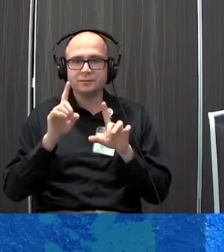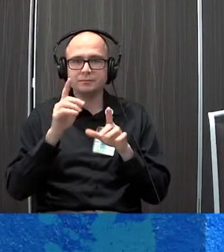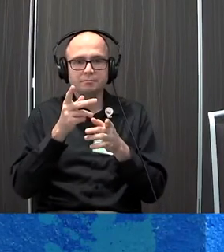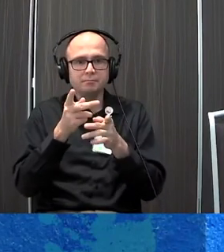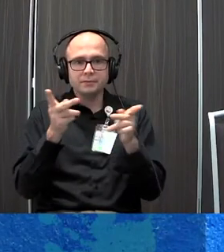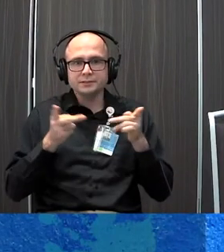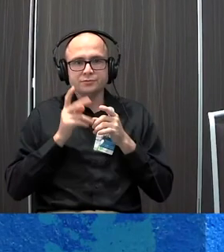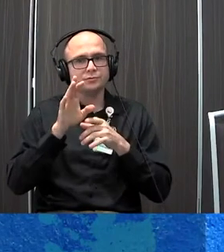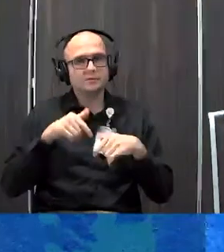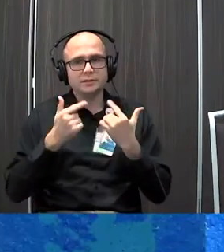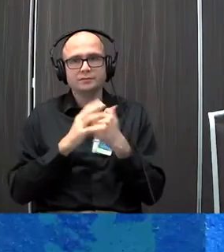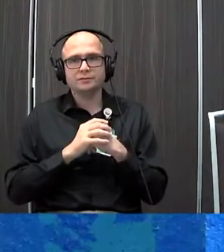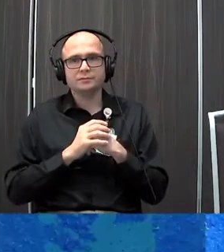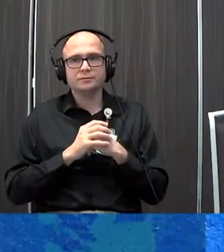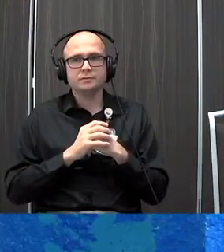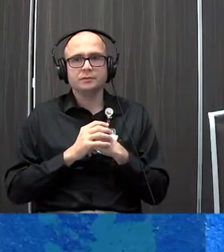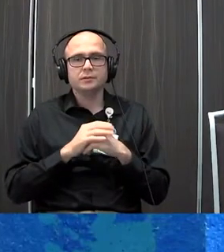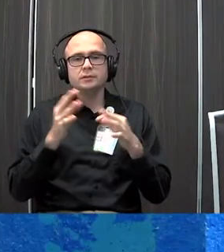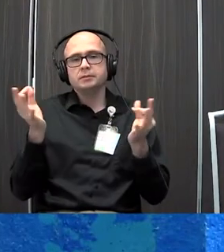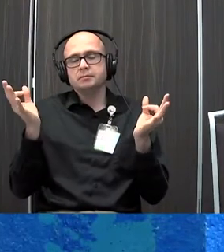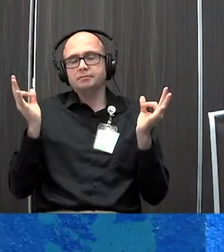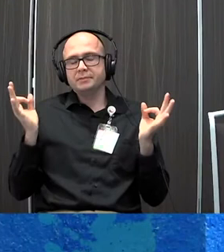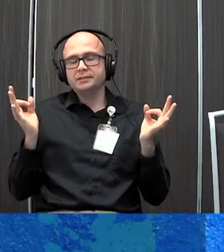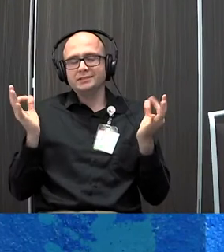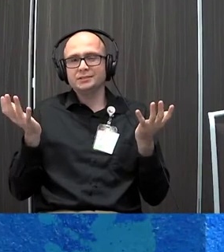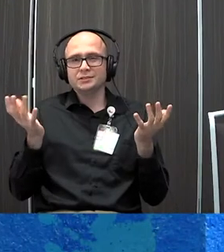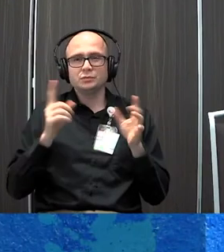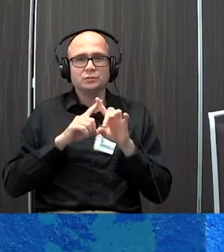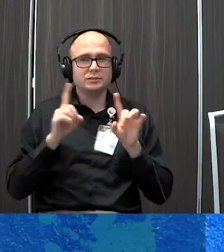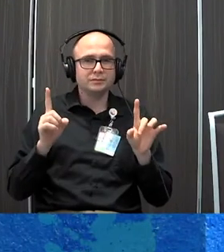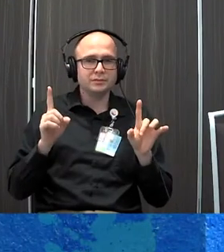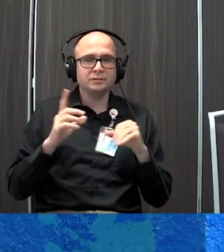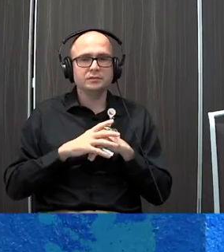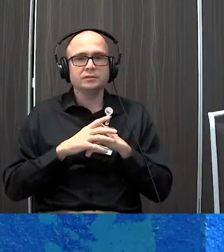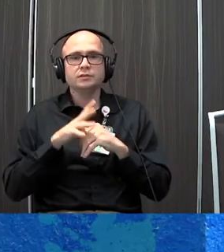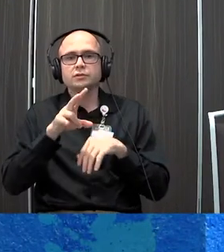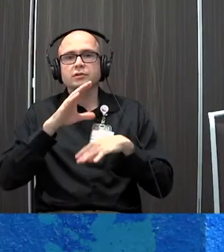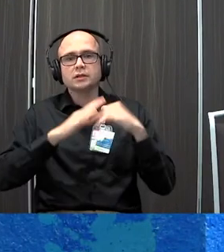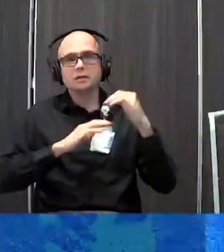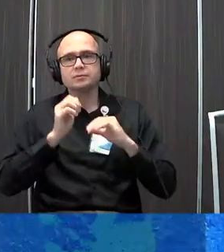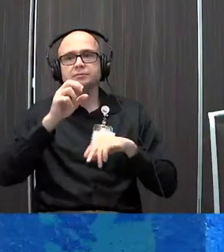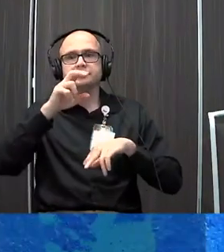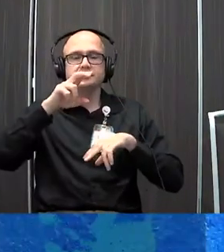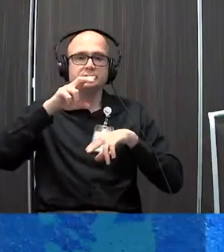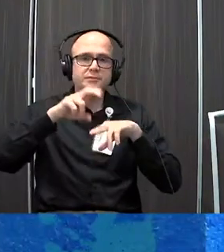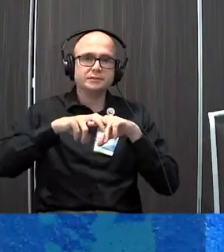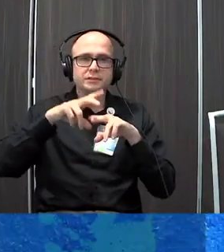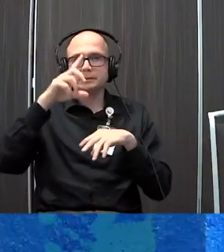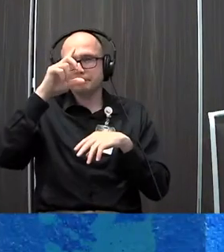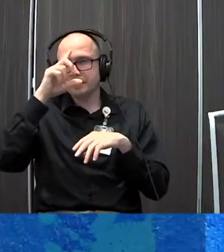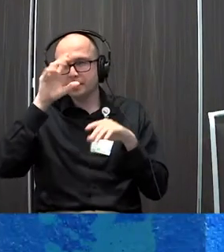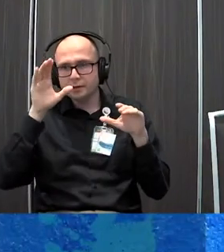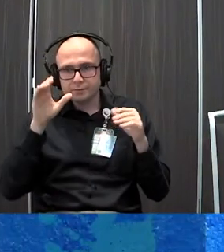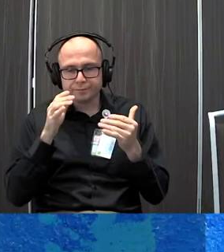life. What's meditation? People, again, often ask, what's the difference? So in a meditation, you're comfortable. You're going to quiet your mind. You're going to